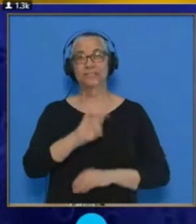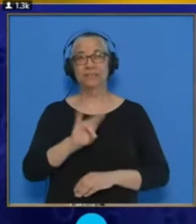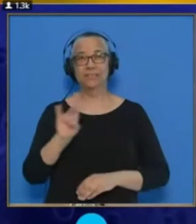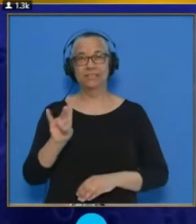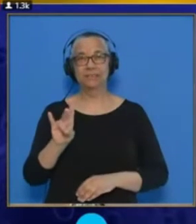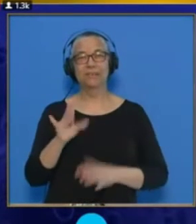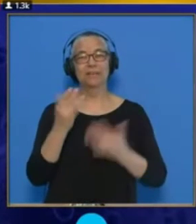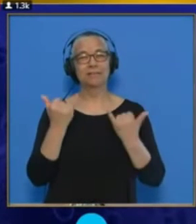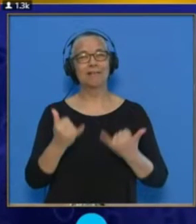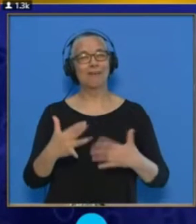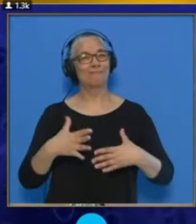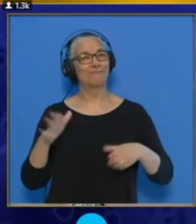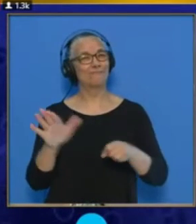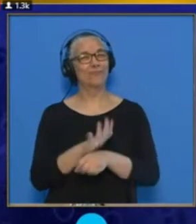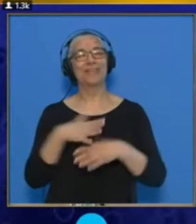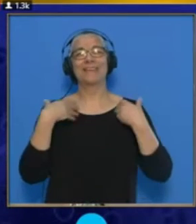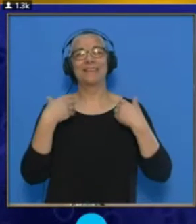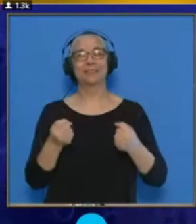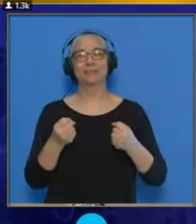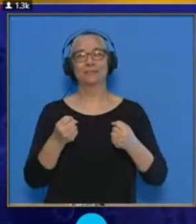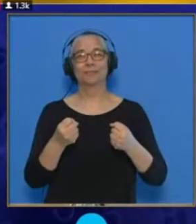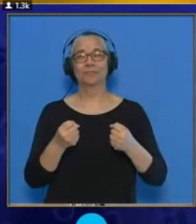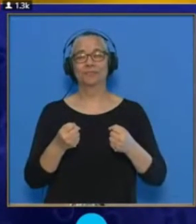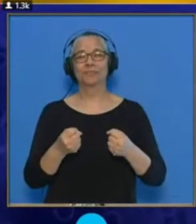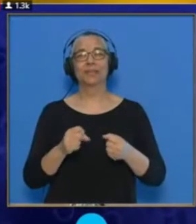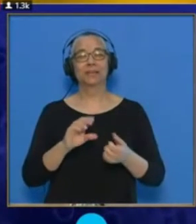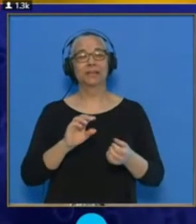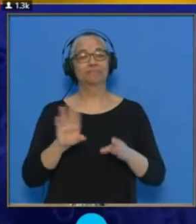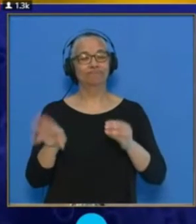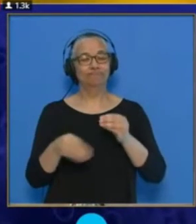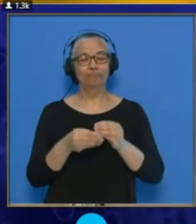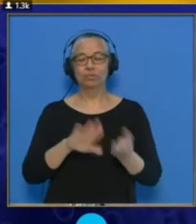have now fully recovered, and the total deceased remains at nine.